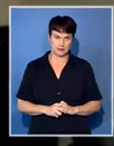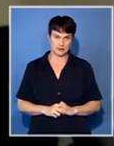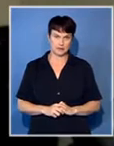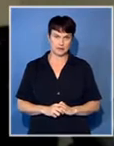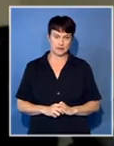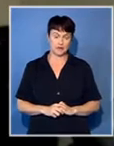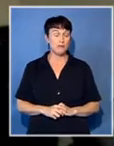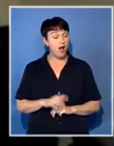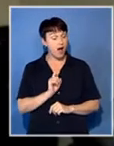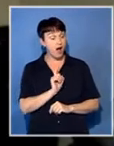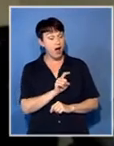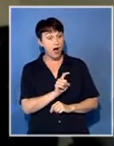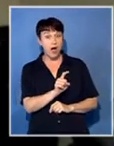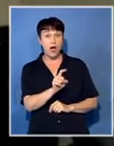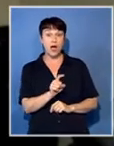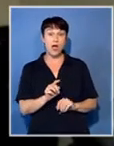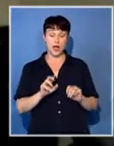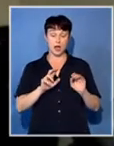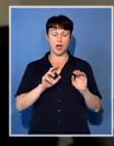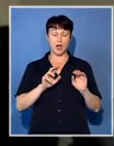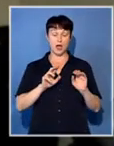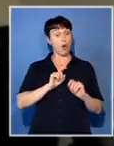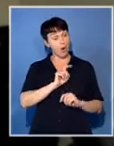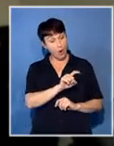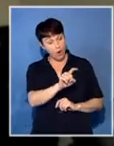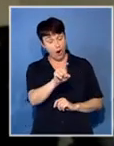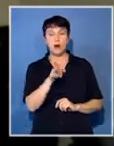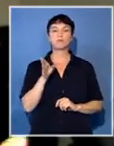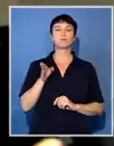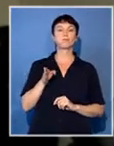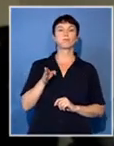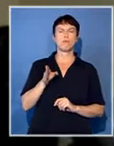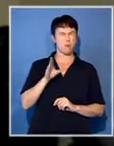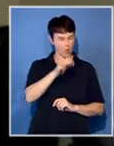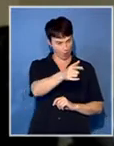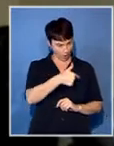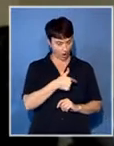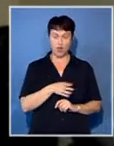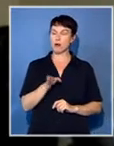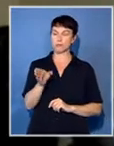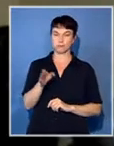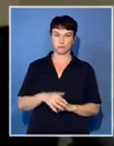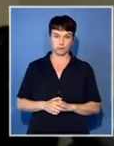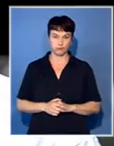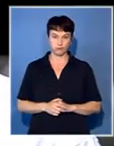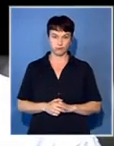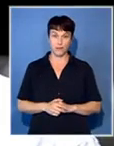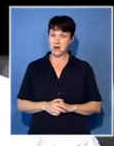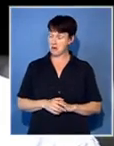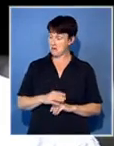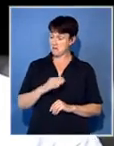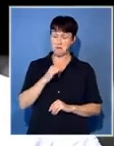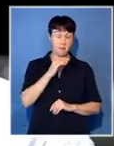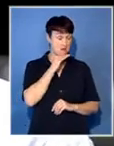all those unions that were sitting there were part of the process all of them well I wouldn't say they are lying I